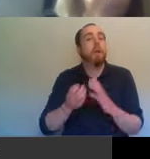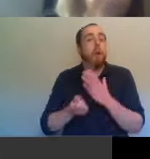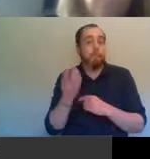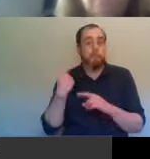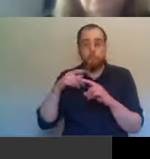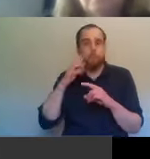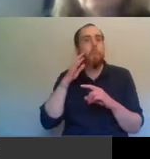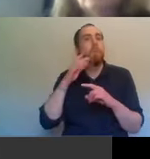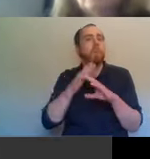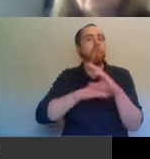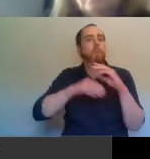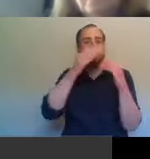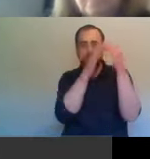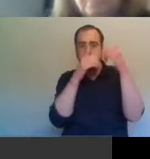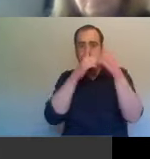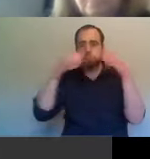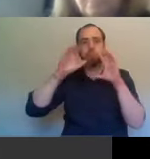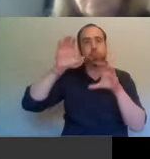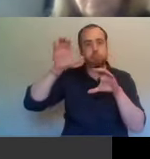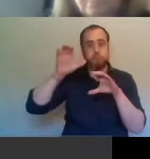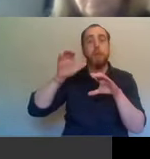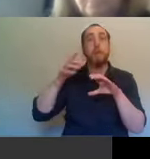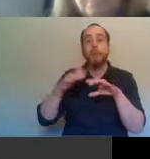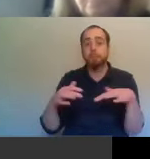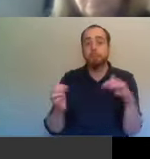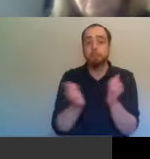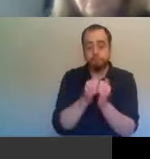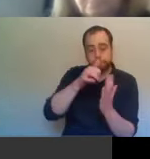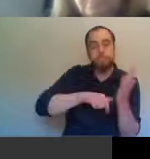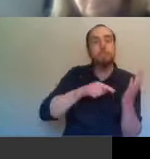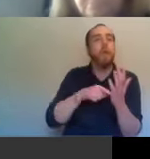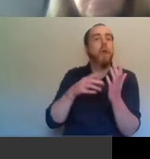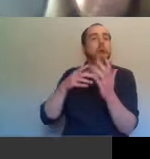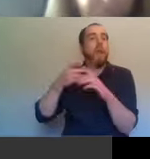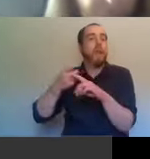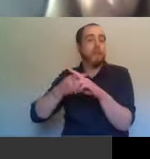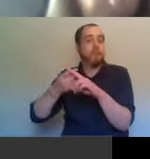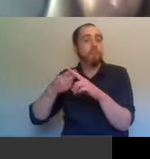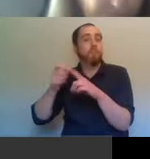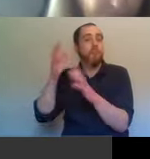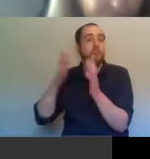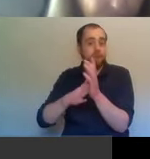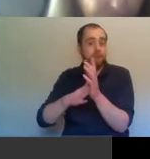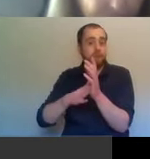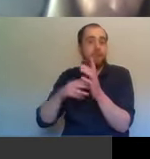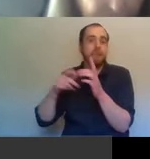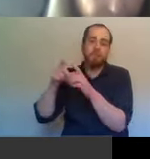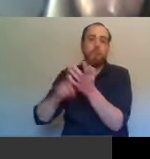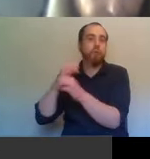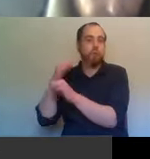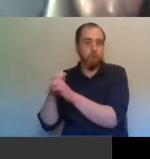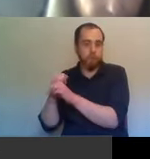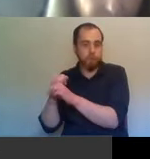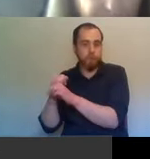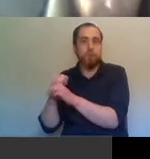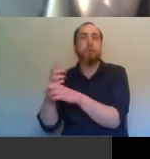there was a deal, uh, negotiated by David Lloyd George and John Redmond and, uh,